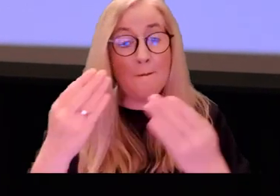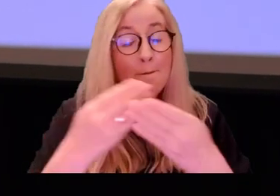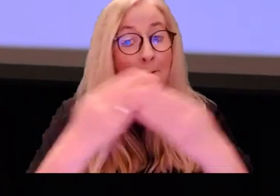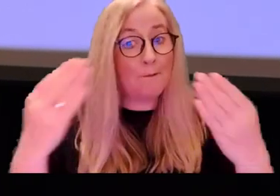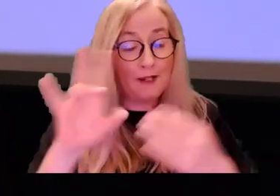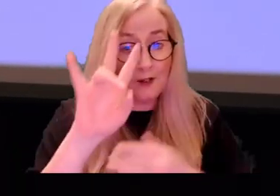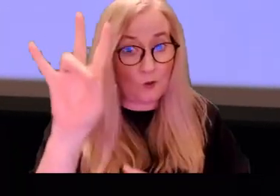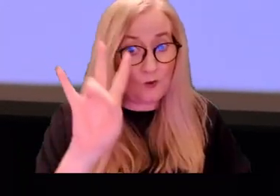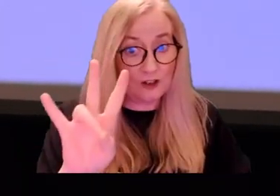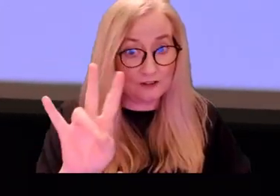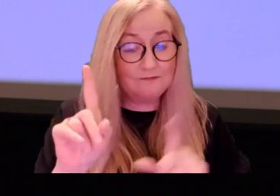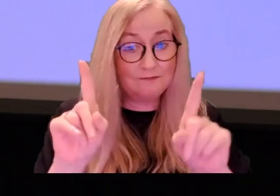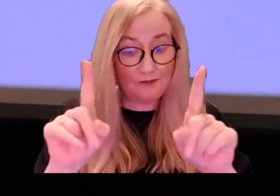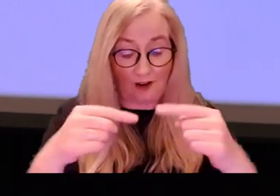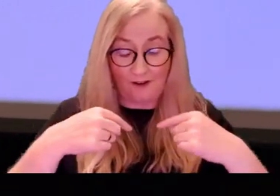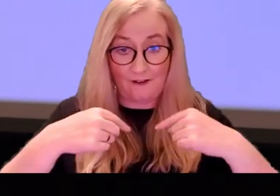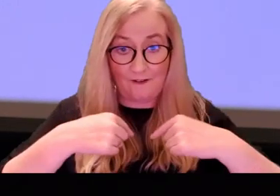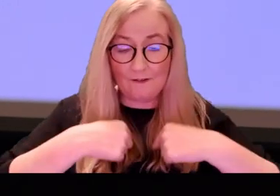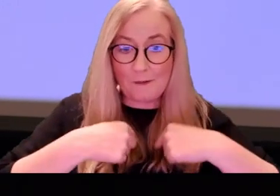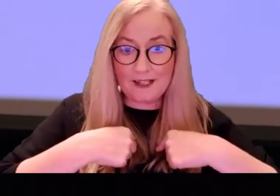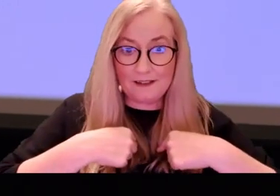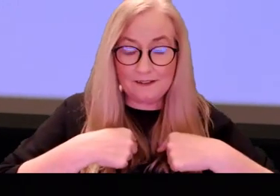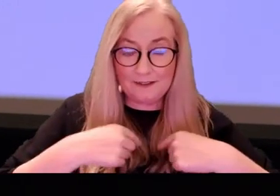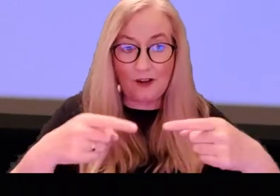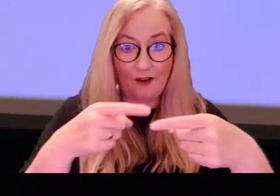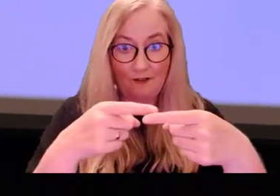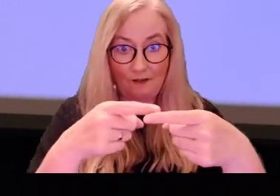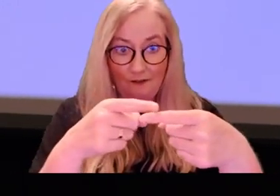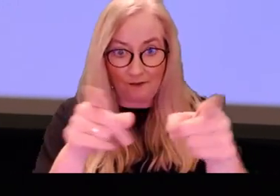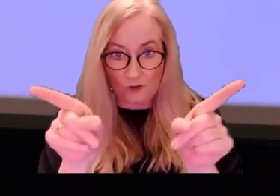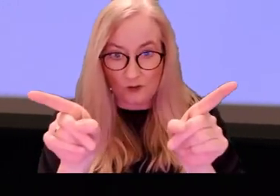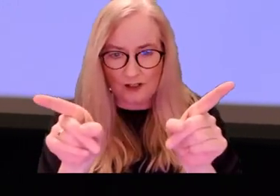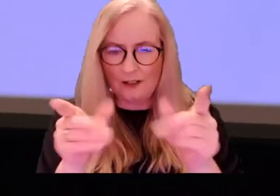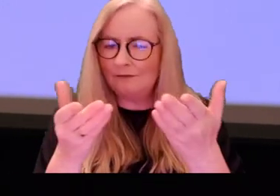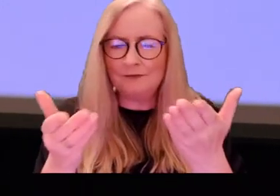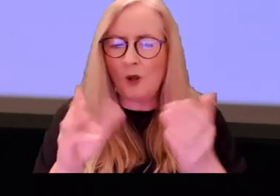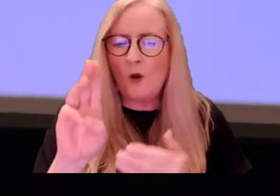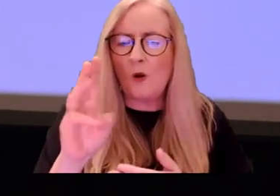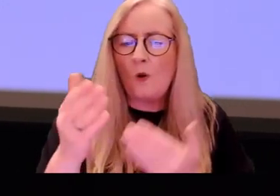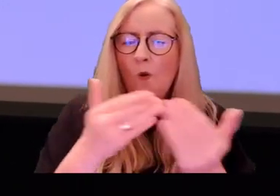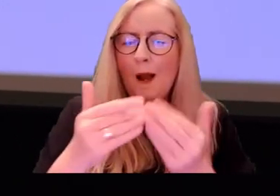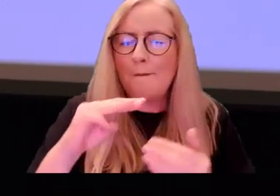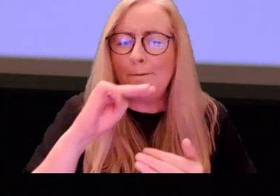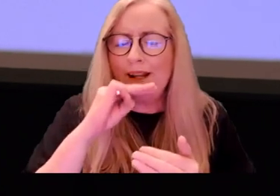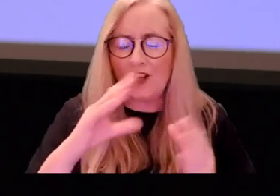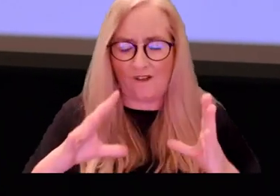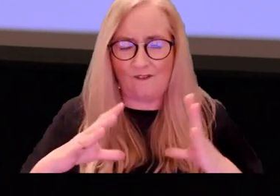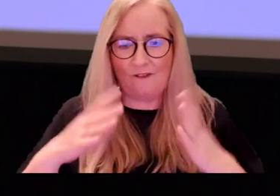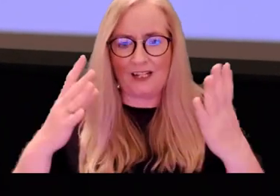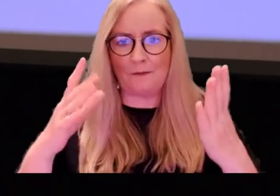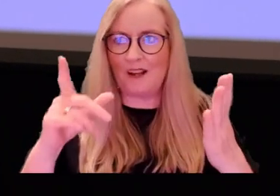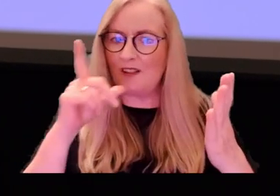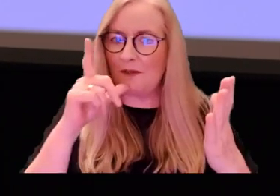big question for me for you what is freedom of speech